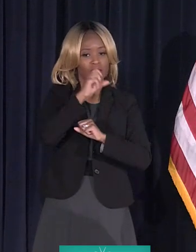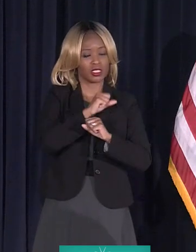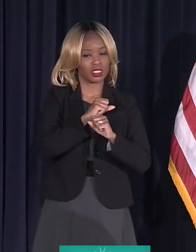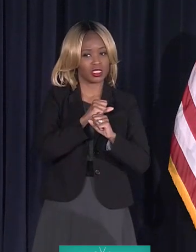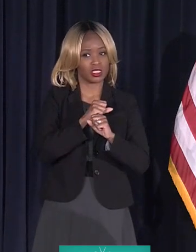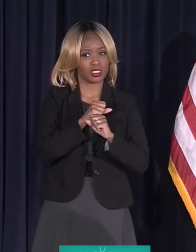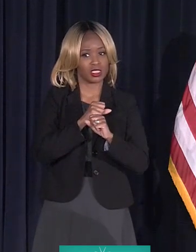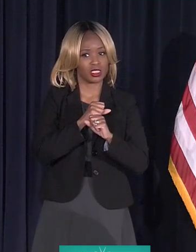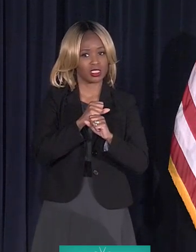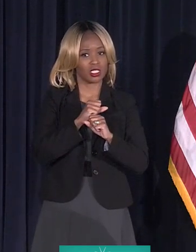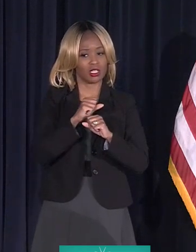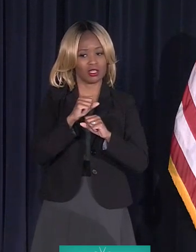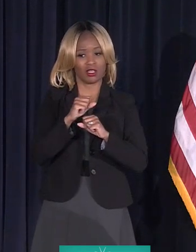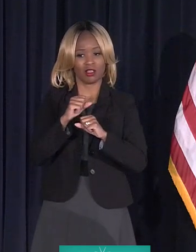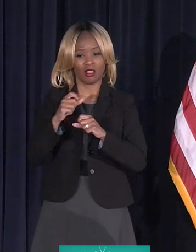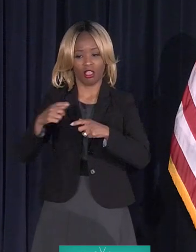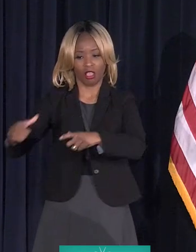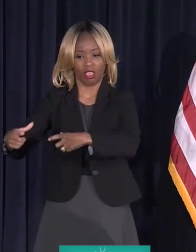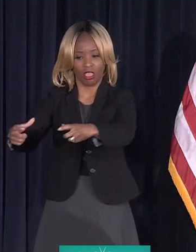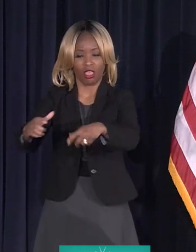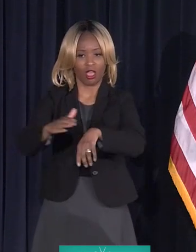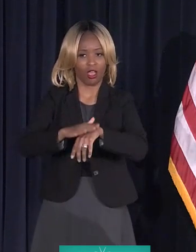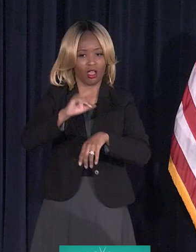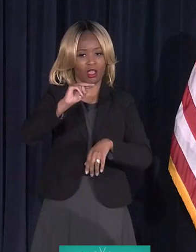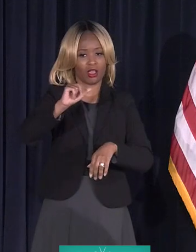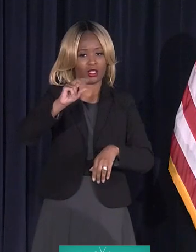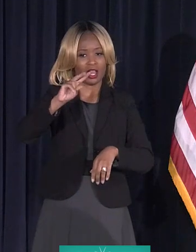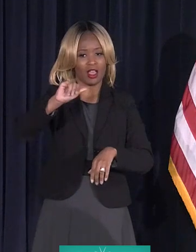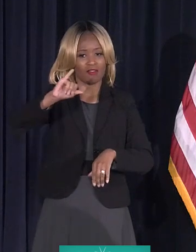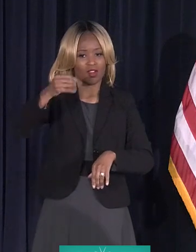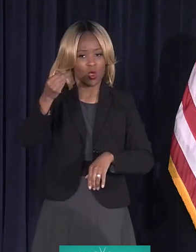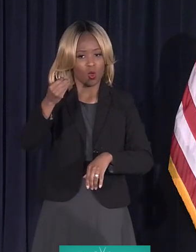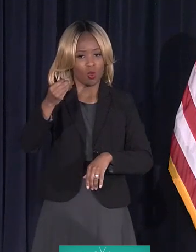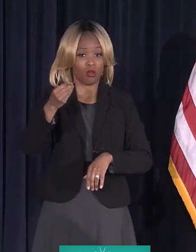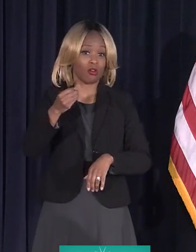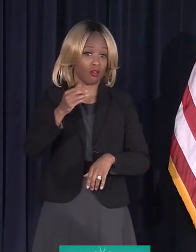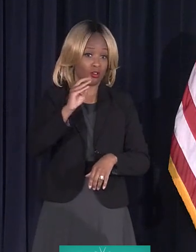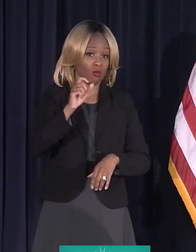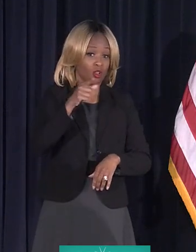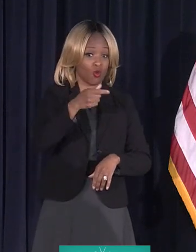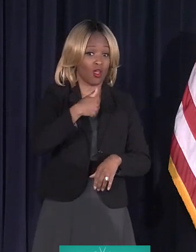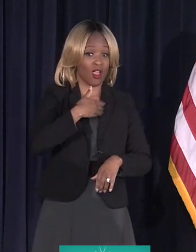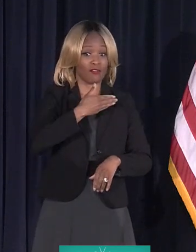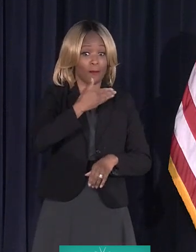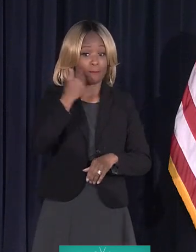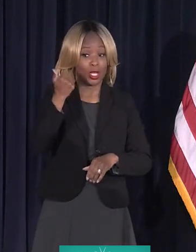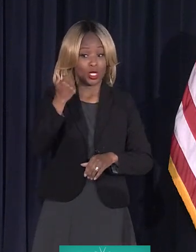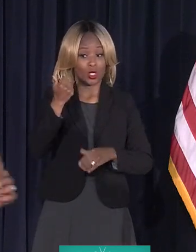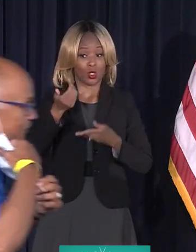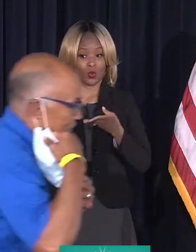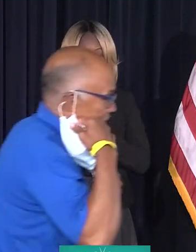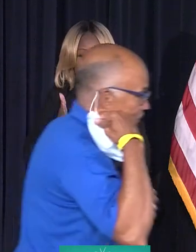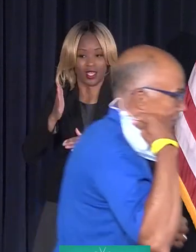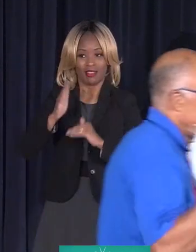on Navajo and Essex. Okay. Well, you've got a better method than Improved Detroit. Here's Gary Brown.